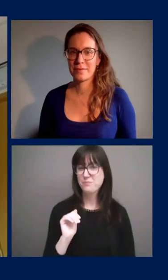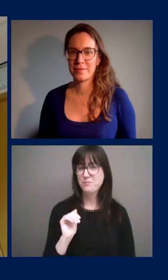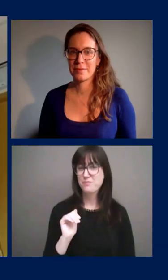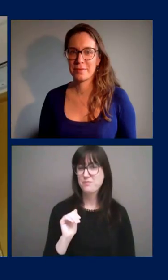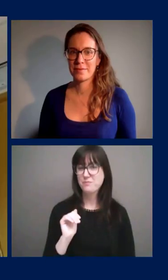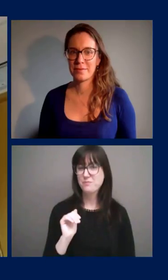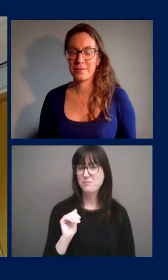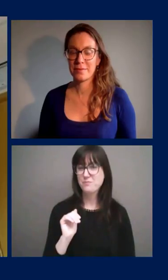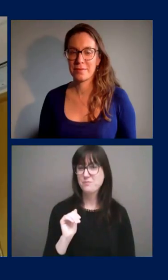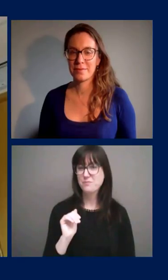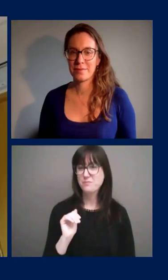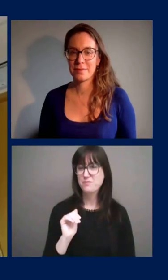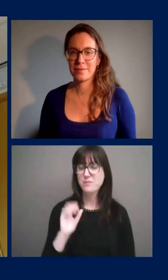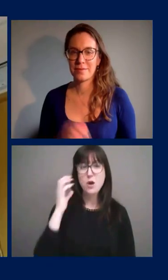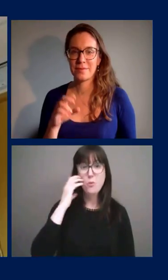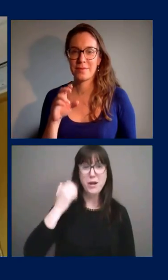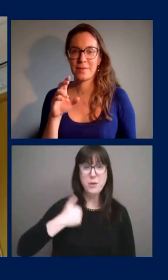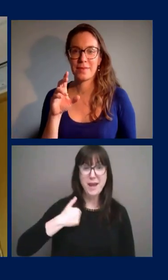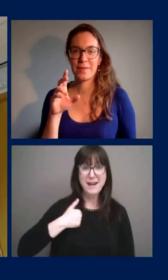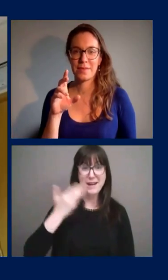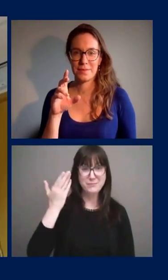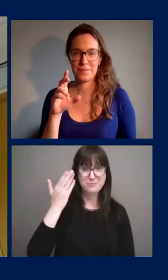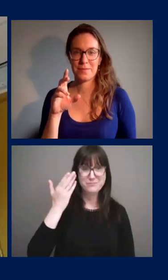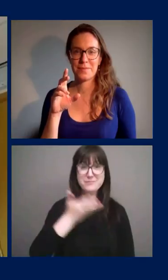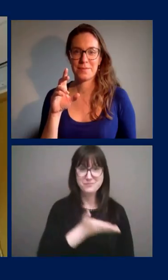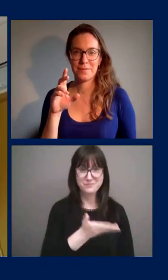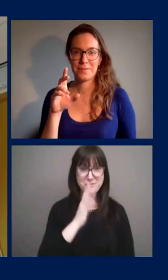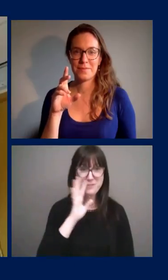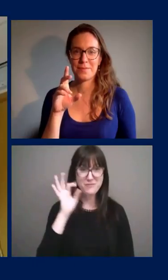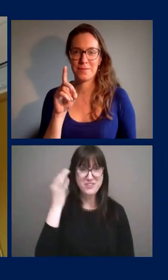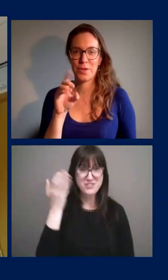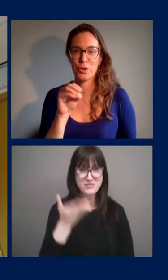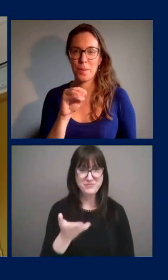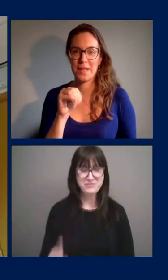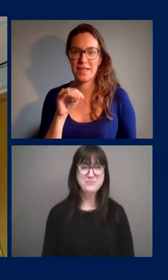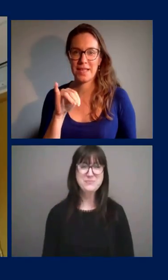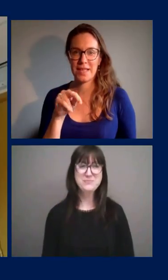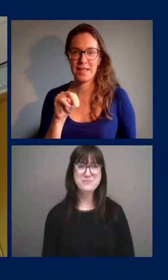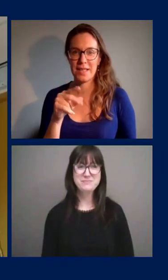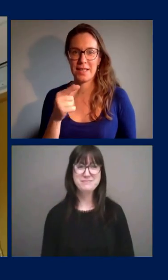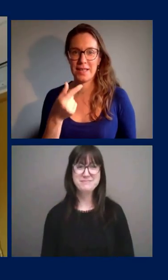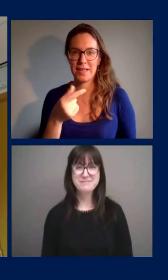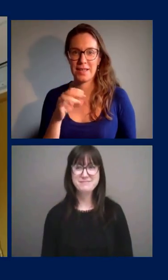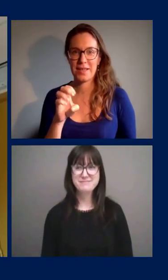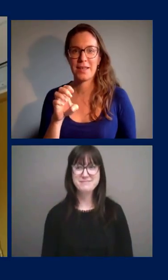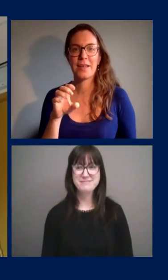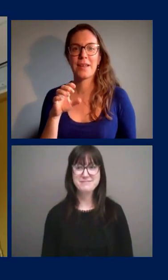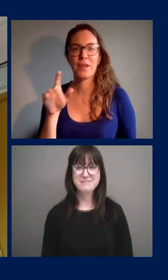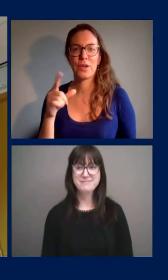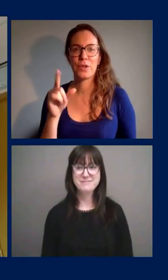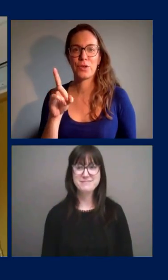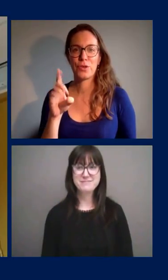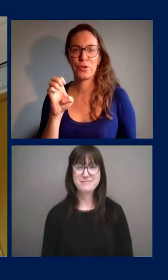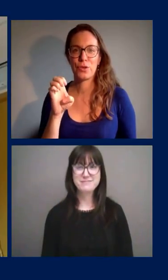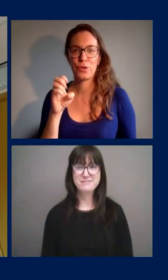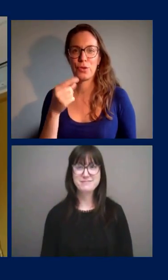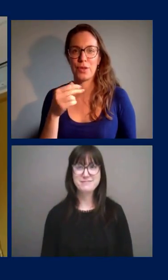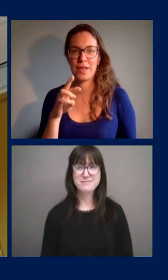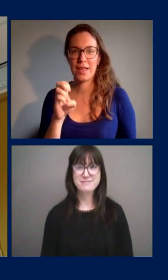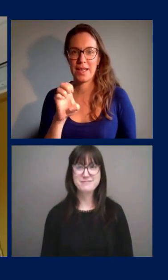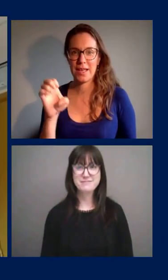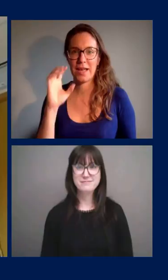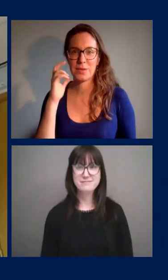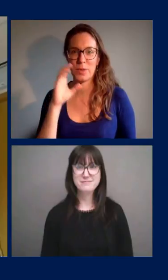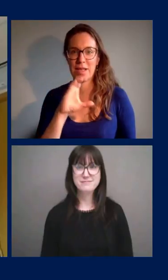degray with radio canada dominique uh you yes hello my first question would be in two